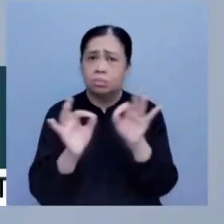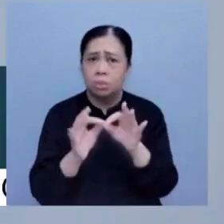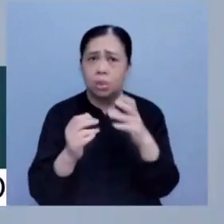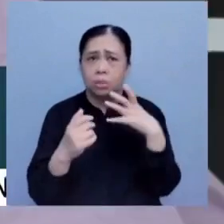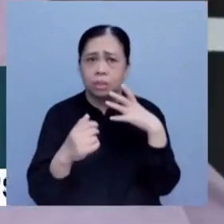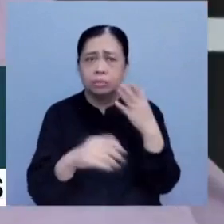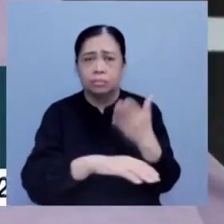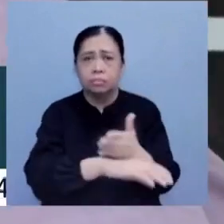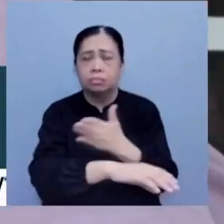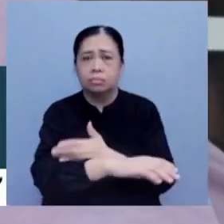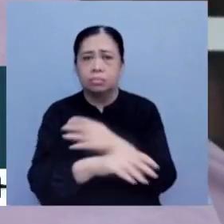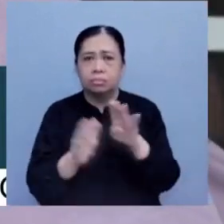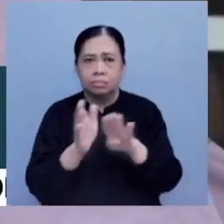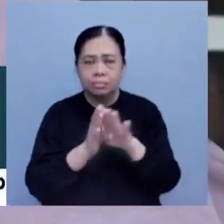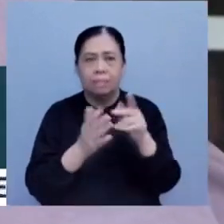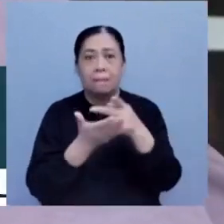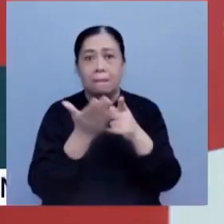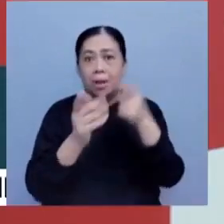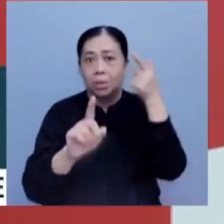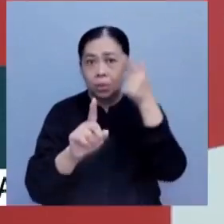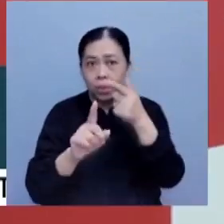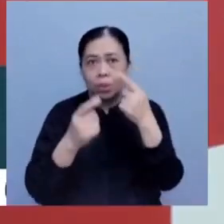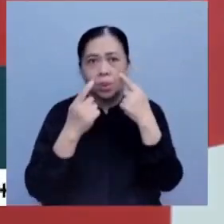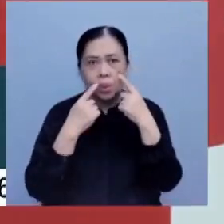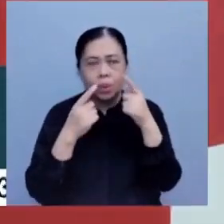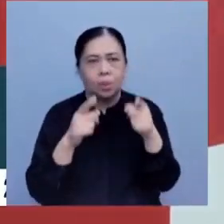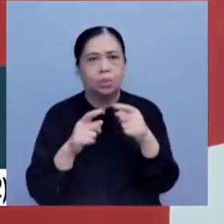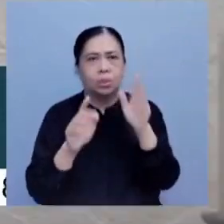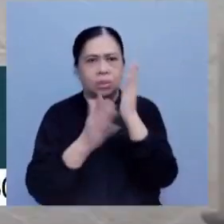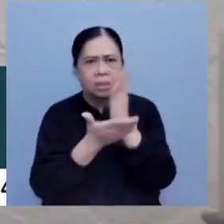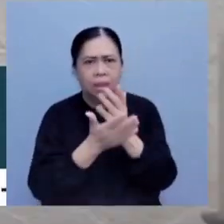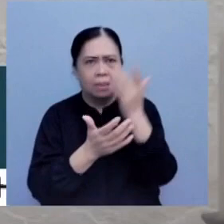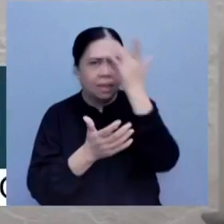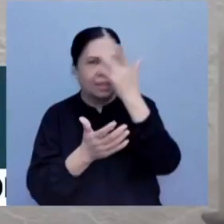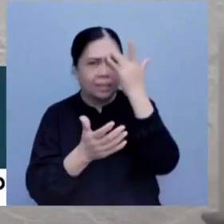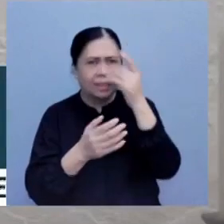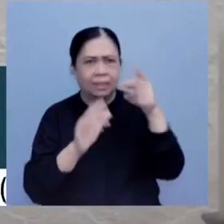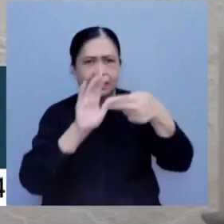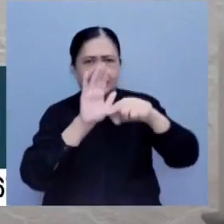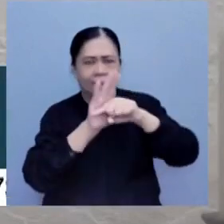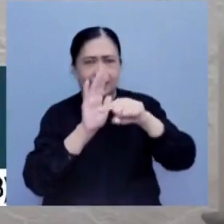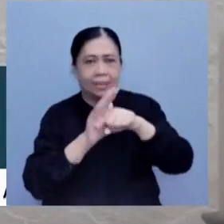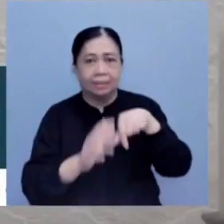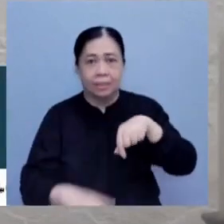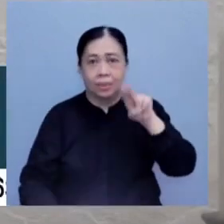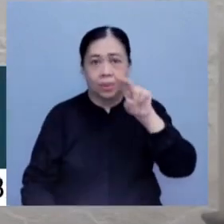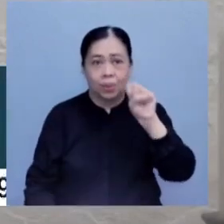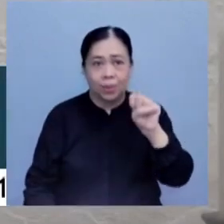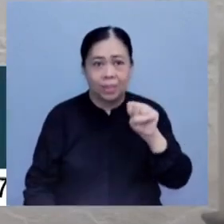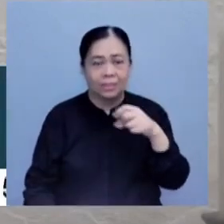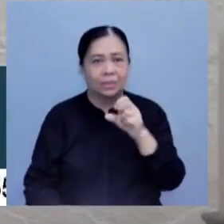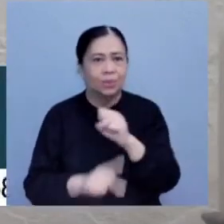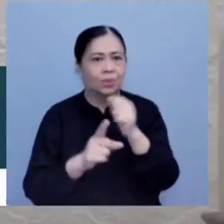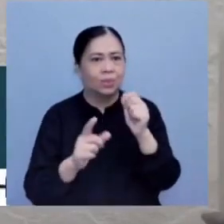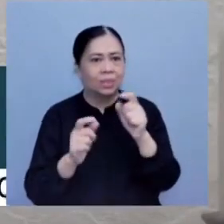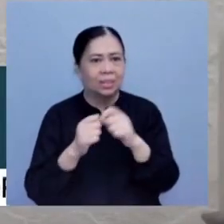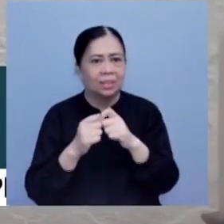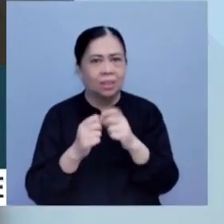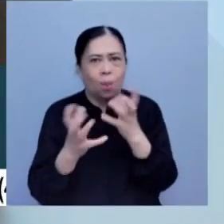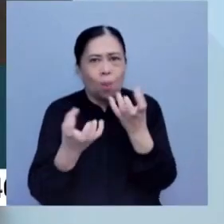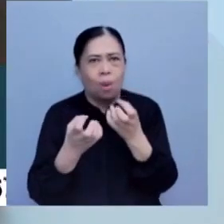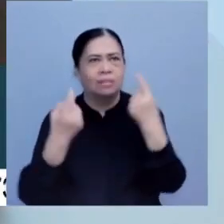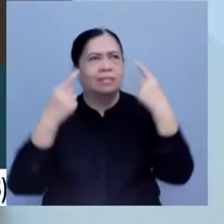So part of the museum's goal is to de-stigmatize failure. In the United States, it's a society obsessed with